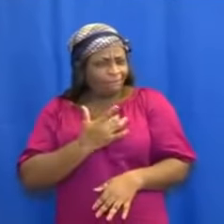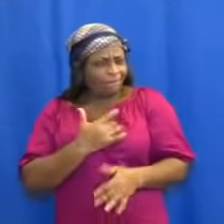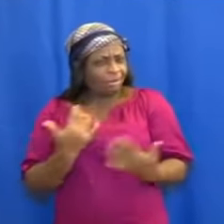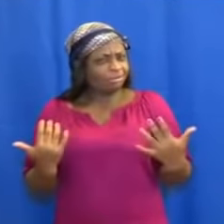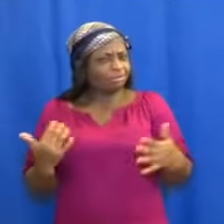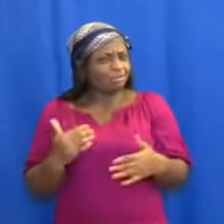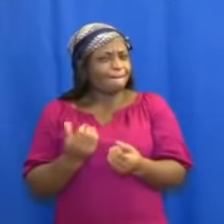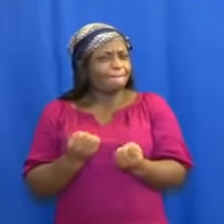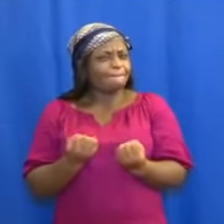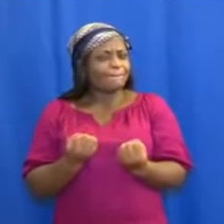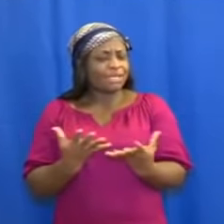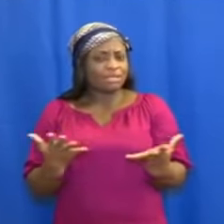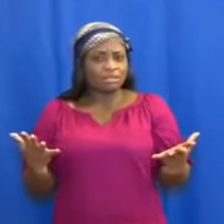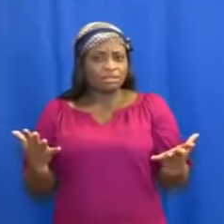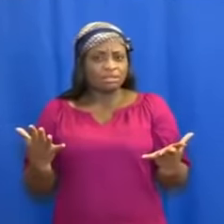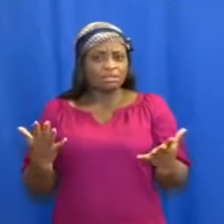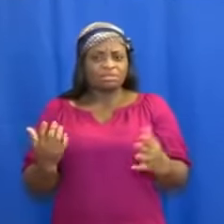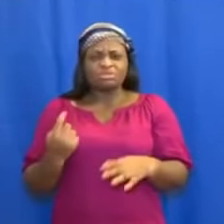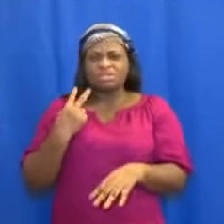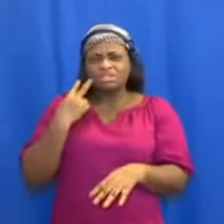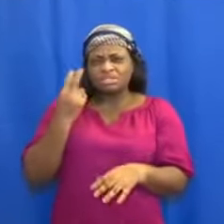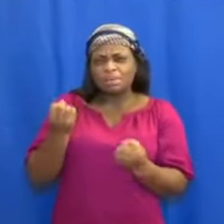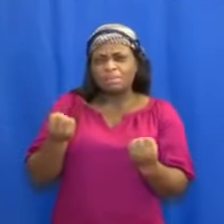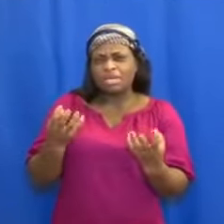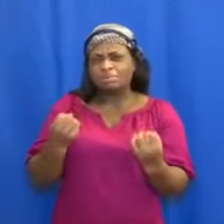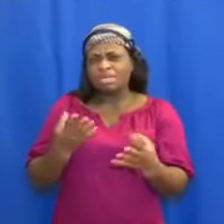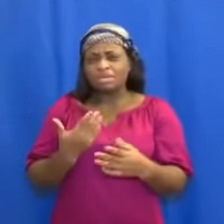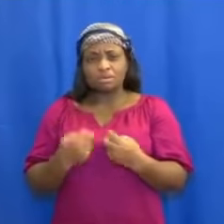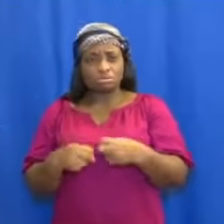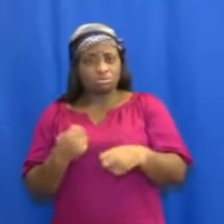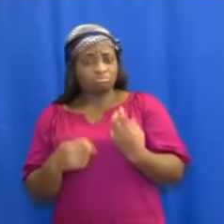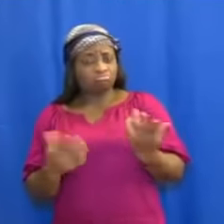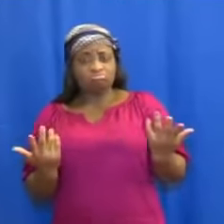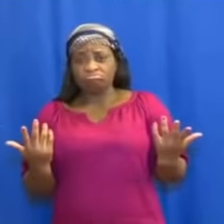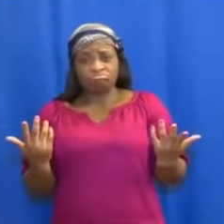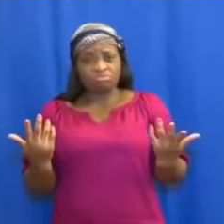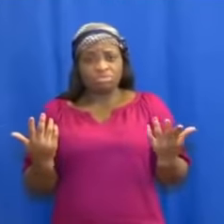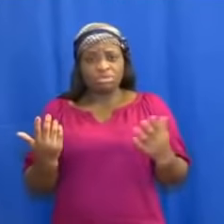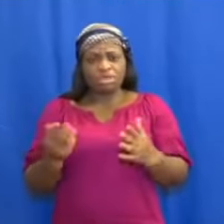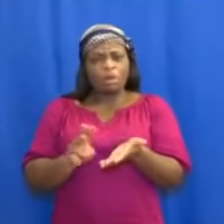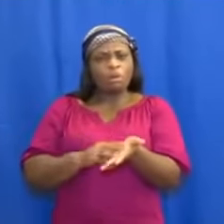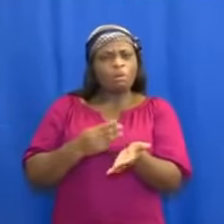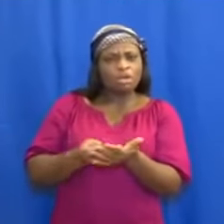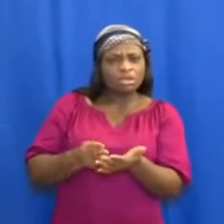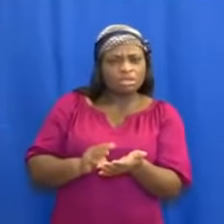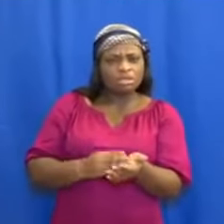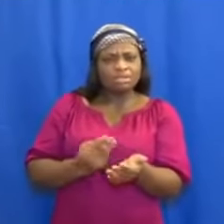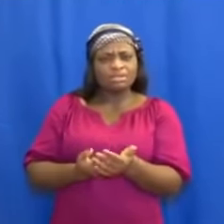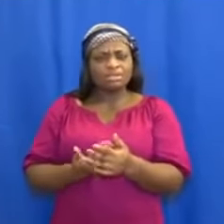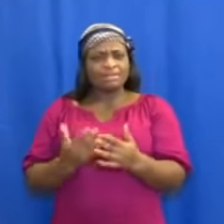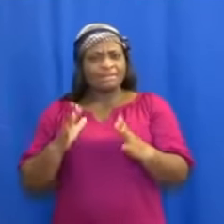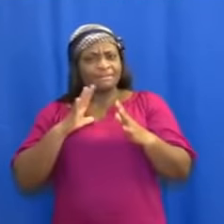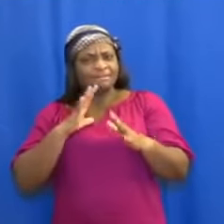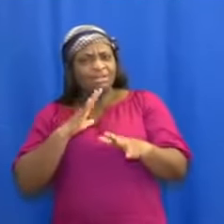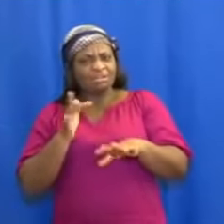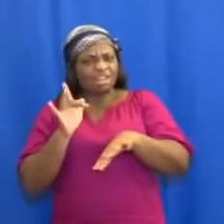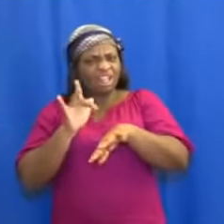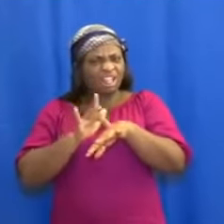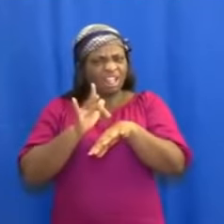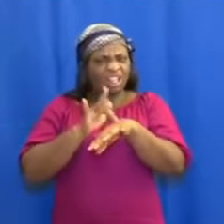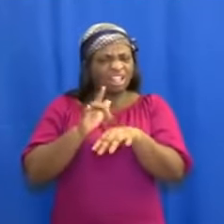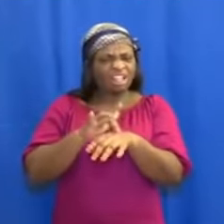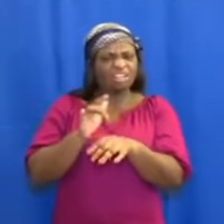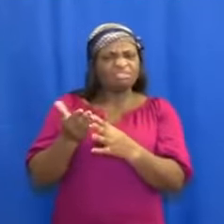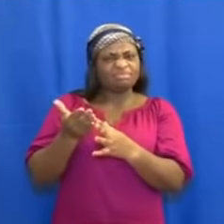that we would see a surge in cases, we have, on the contrary, witnessed a stable daily rate of infection